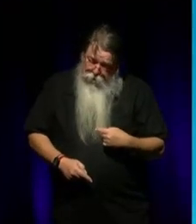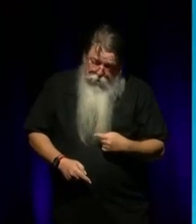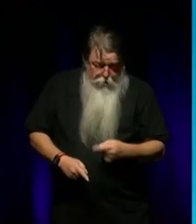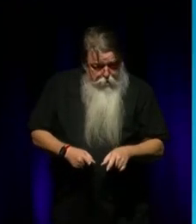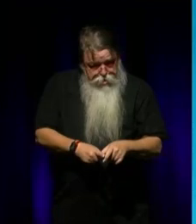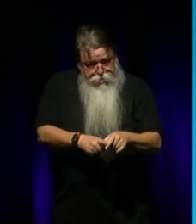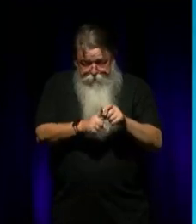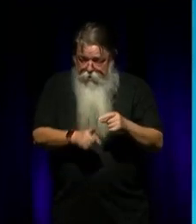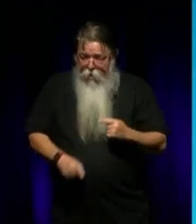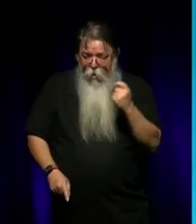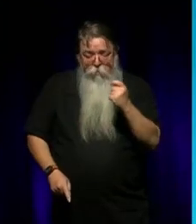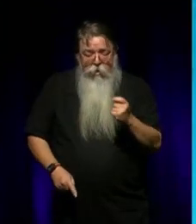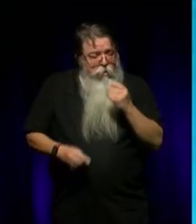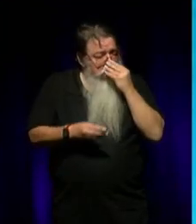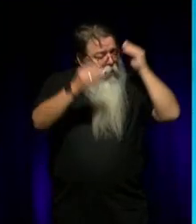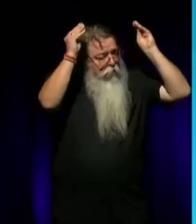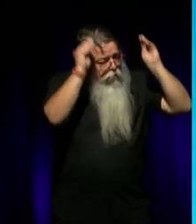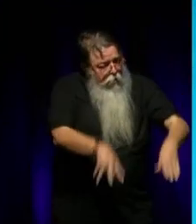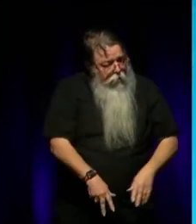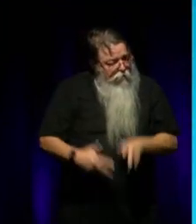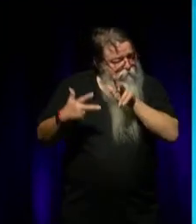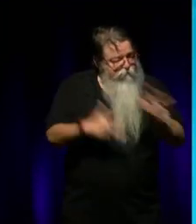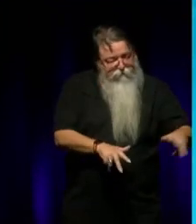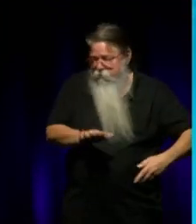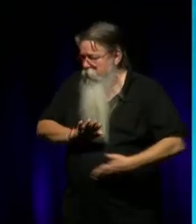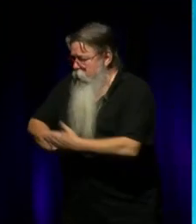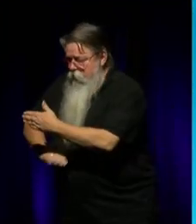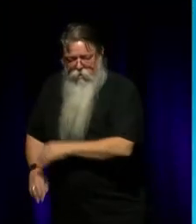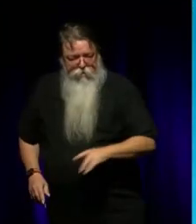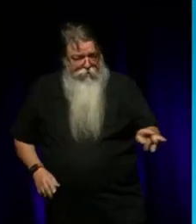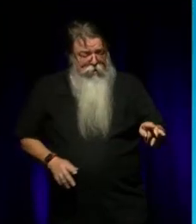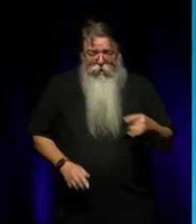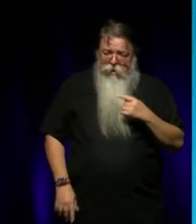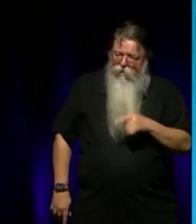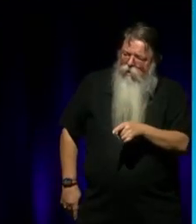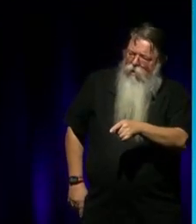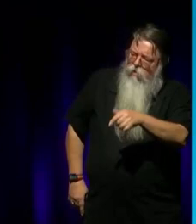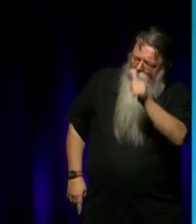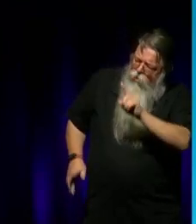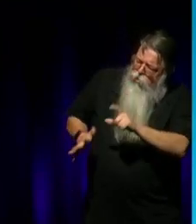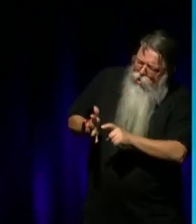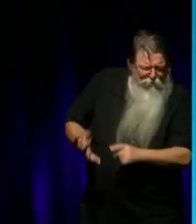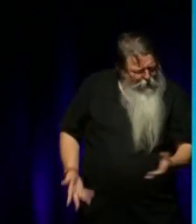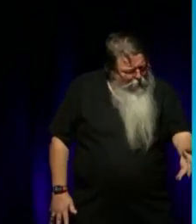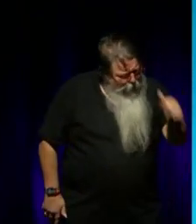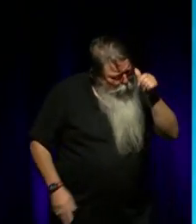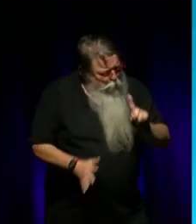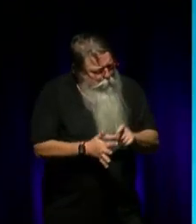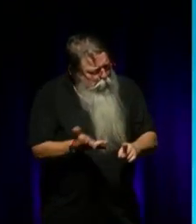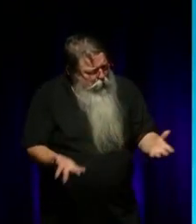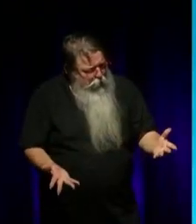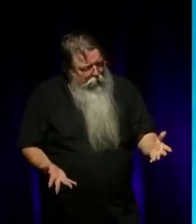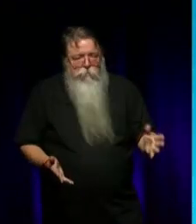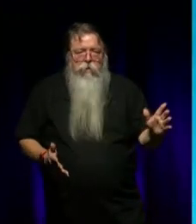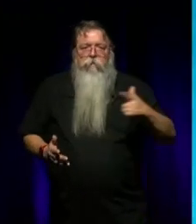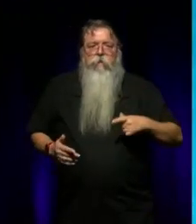went, You know what you're doing, eh? And I said, Yeah, of course I do. And I said, You know what? And that's why I want to thank my family, because no